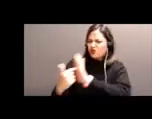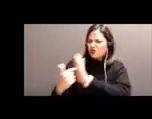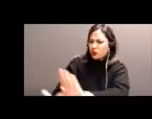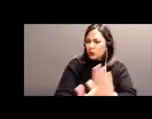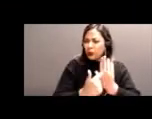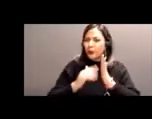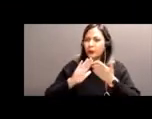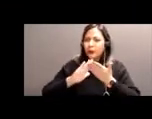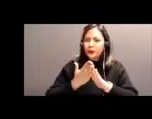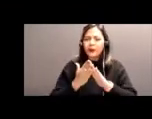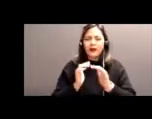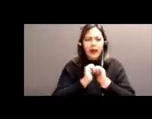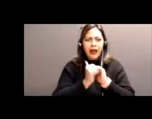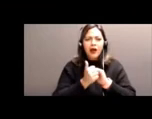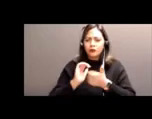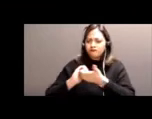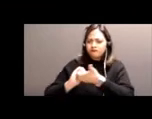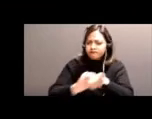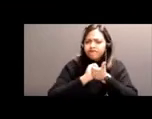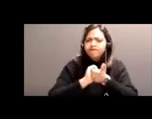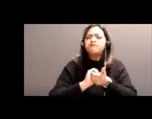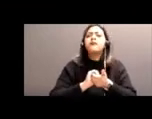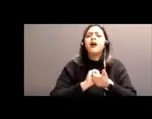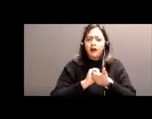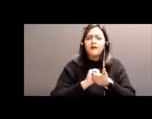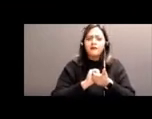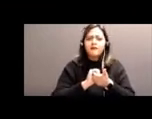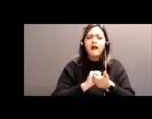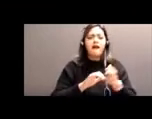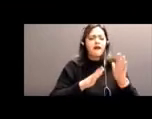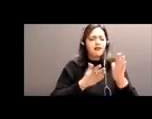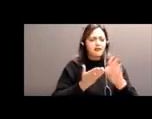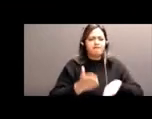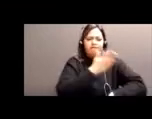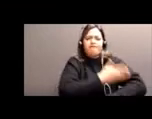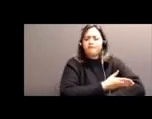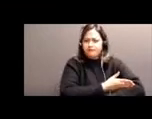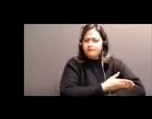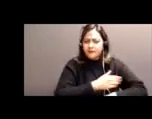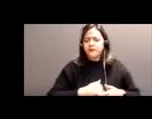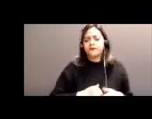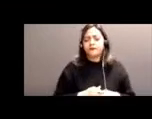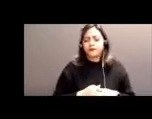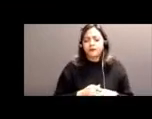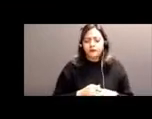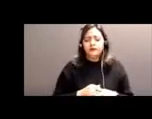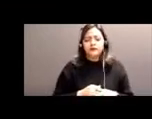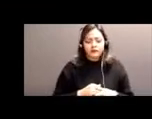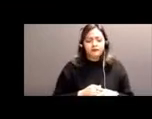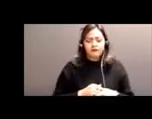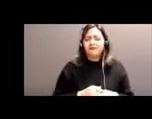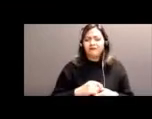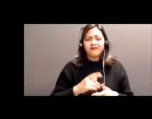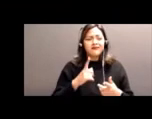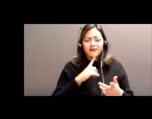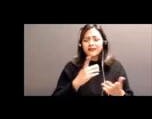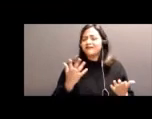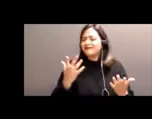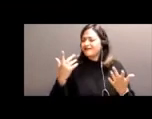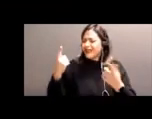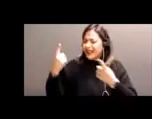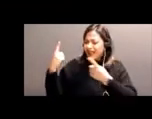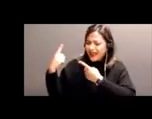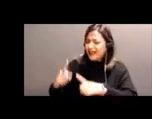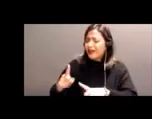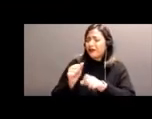Since March 2020 COVID has changed our landscape. And more so than ever, do we need to work